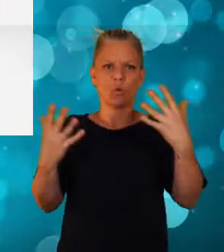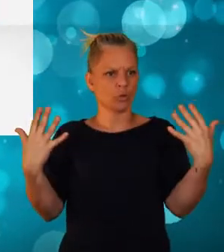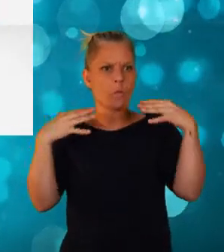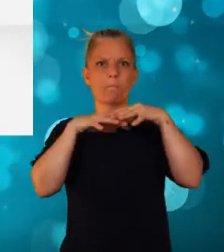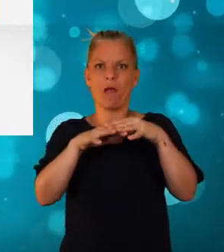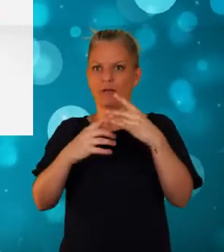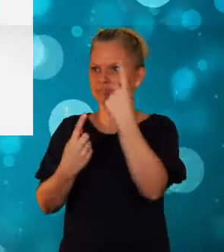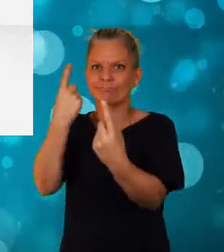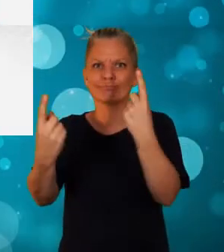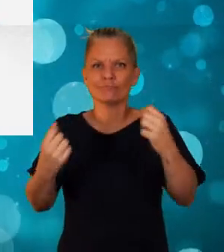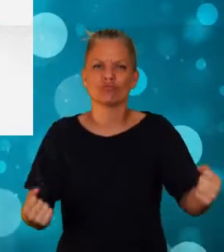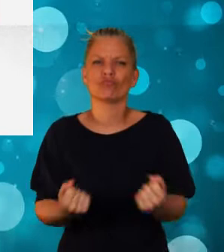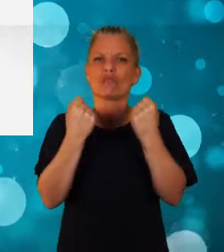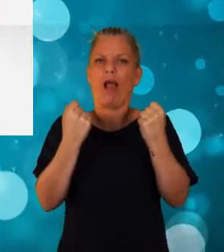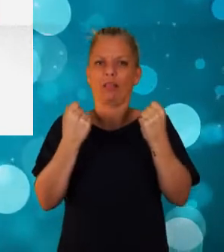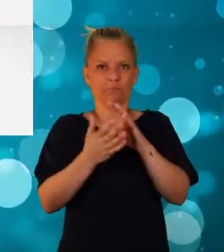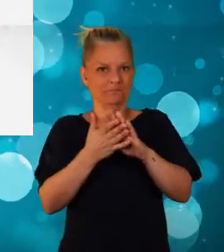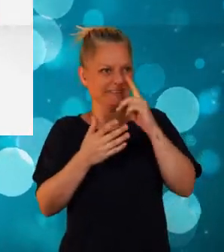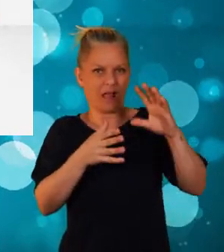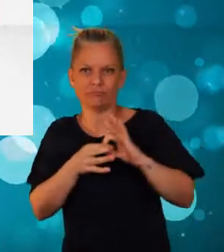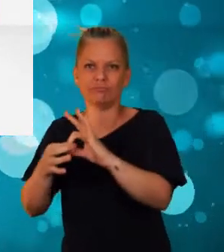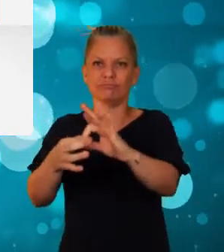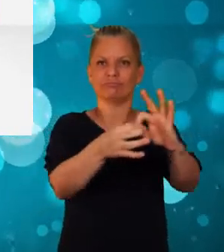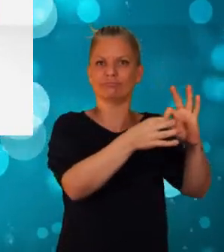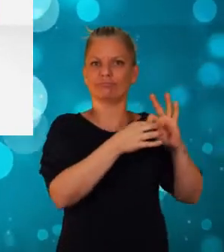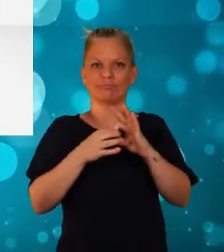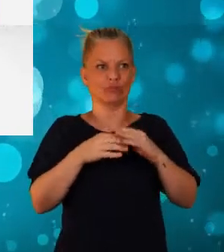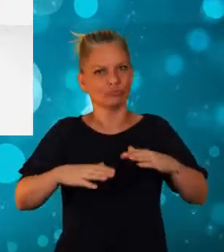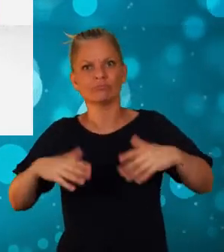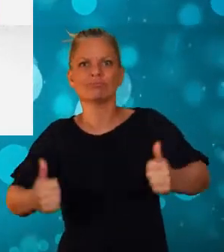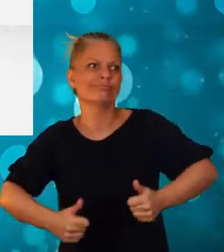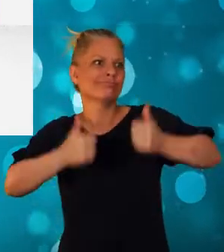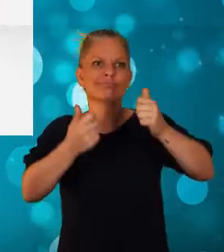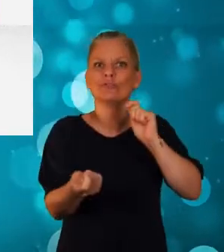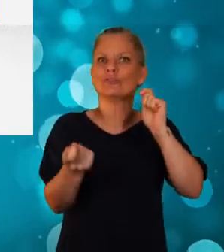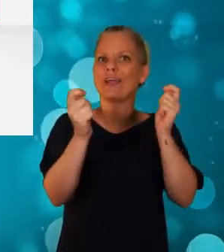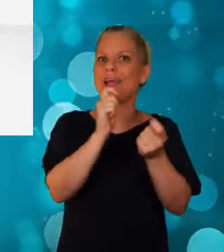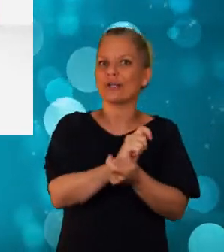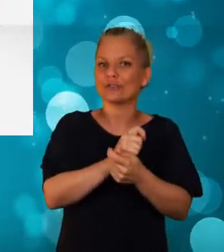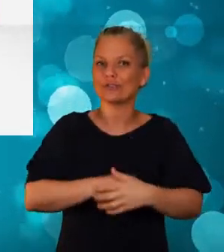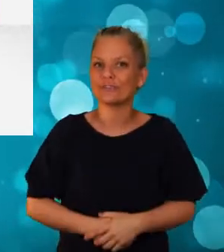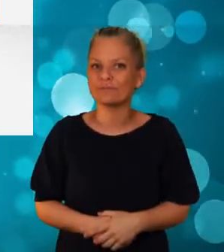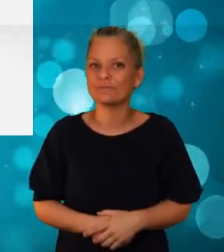Co-production is about combining everyone's strengths so that we can work together to achieve positive change.